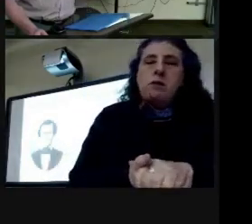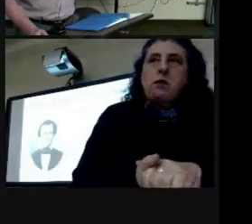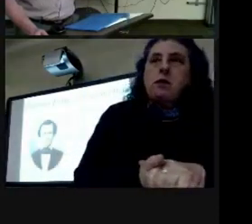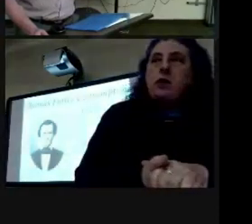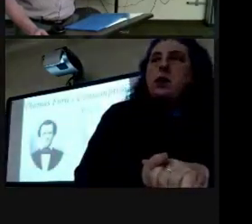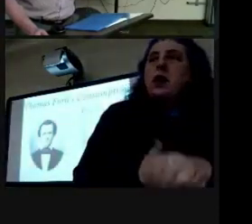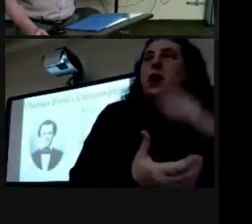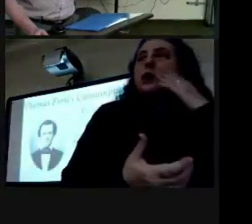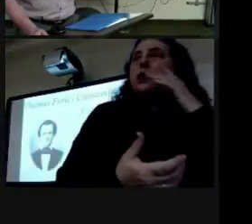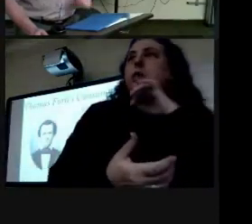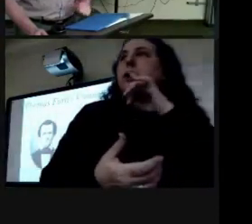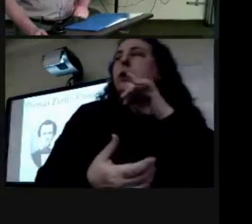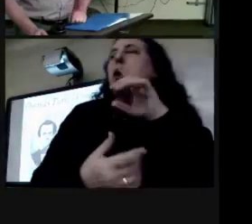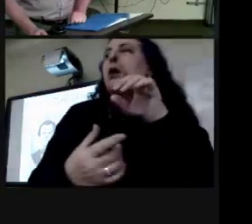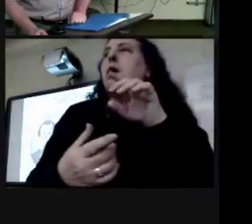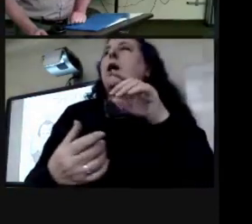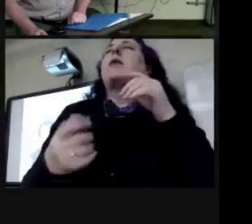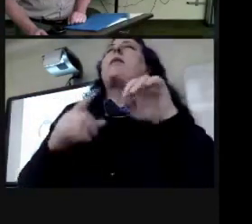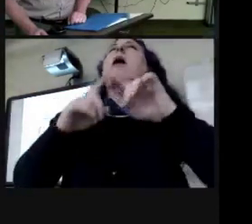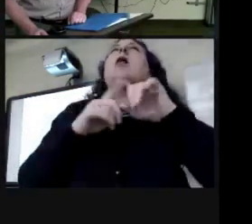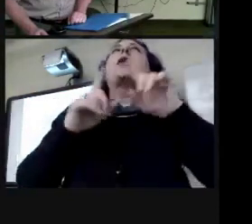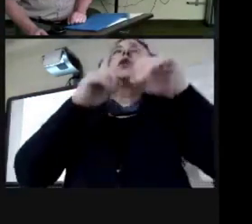Oh, I know what it was. was about cholera.